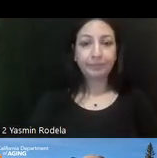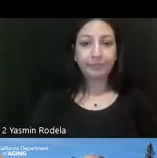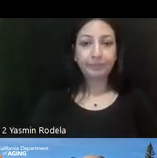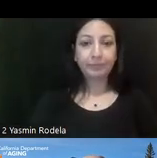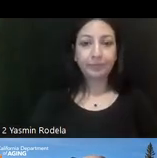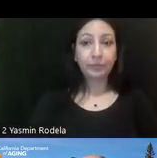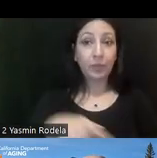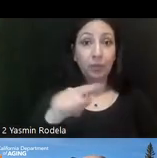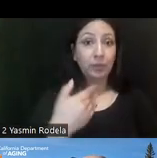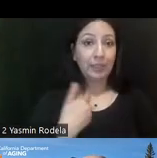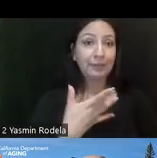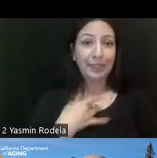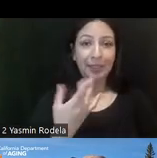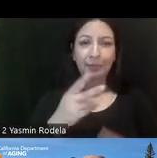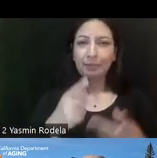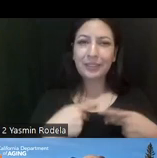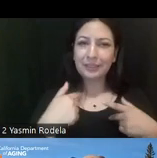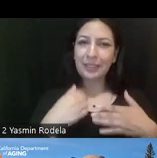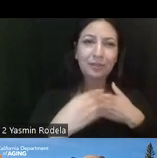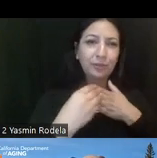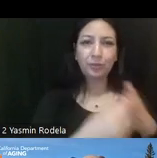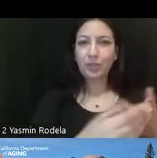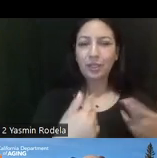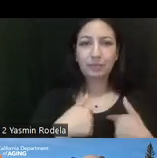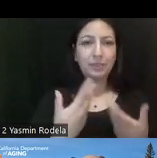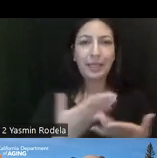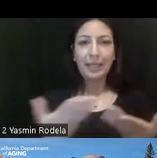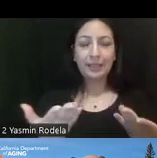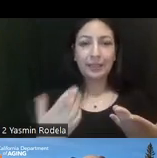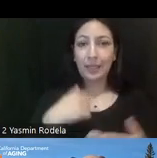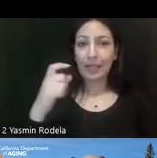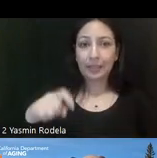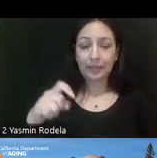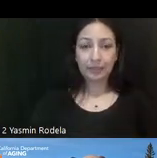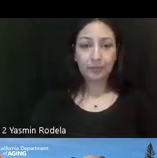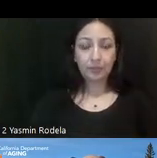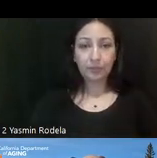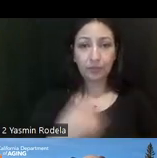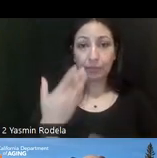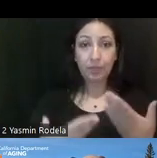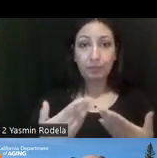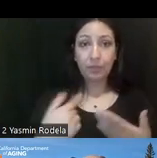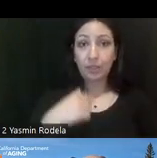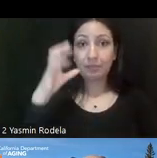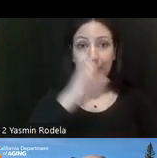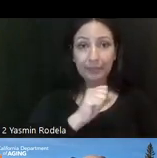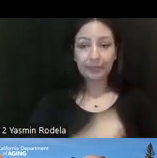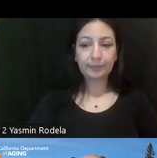So do you have a, like a place to direct me or is there anything I need? Maybe I've missed.